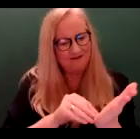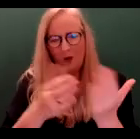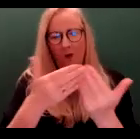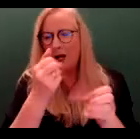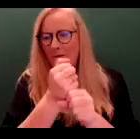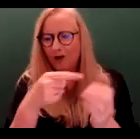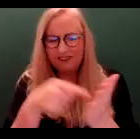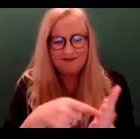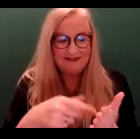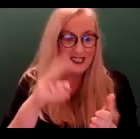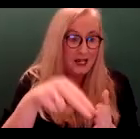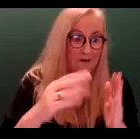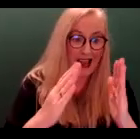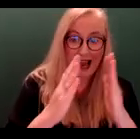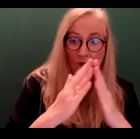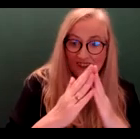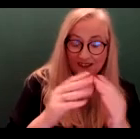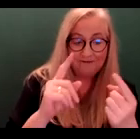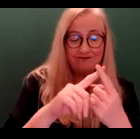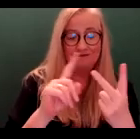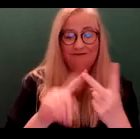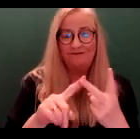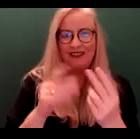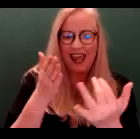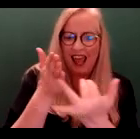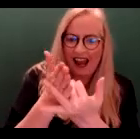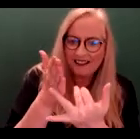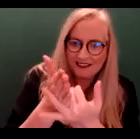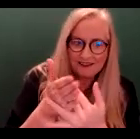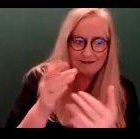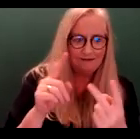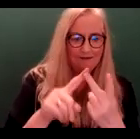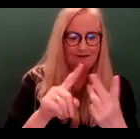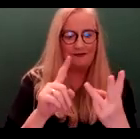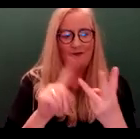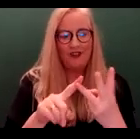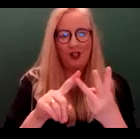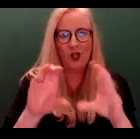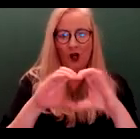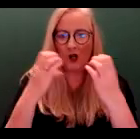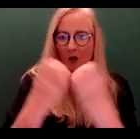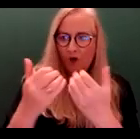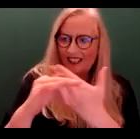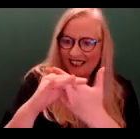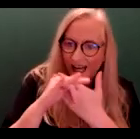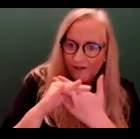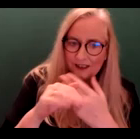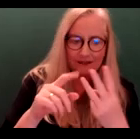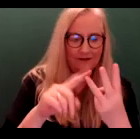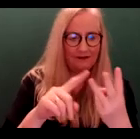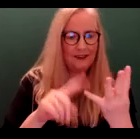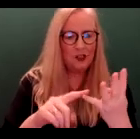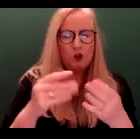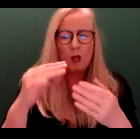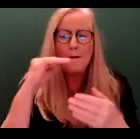So it could be about housing. It could be about accessibility. It could be about community safety. So the important